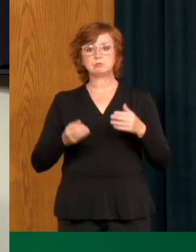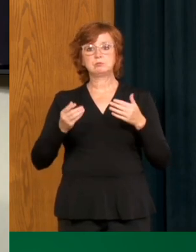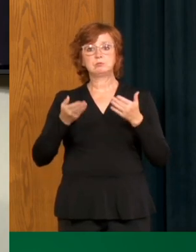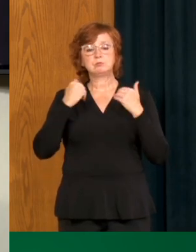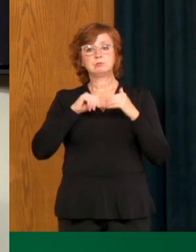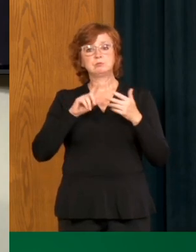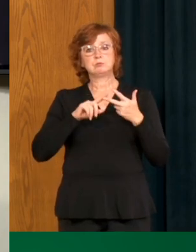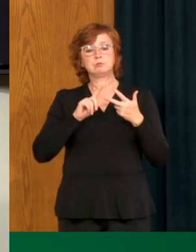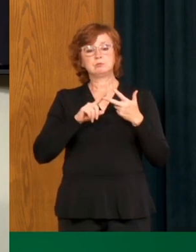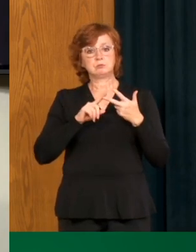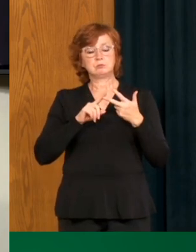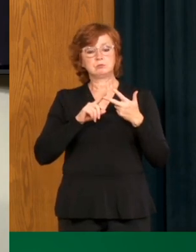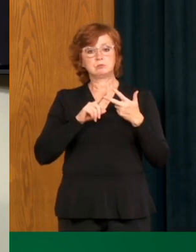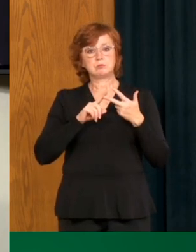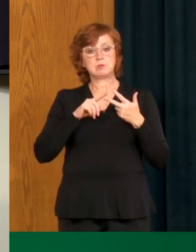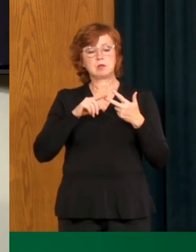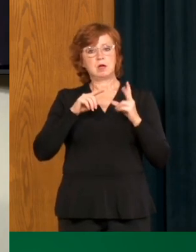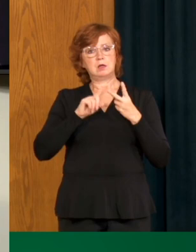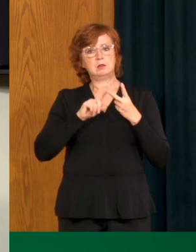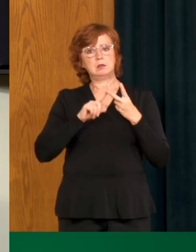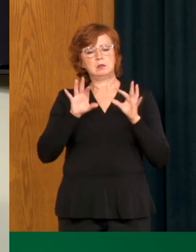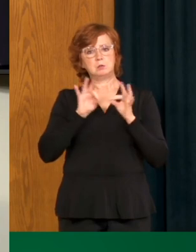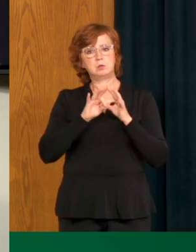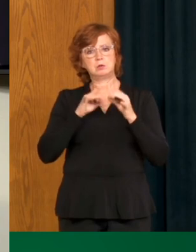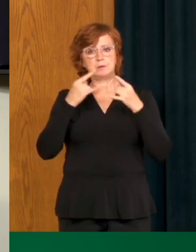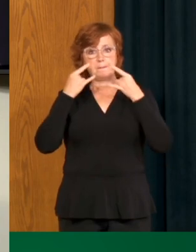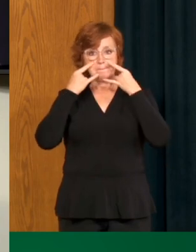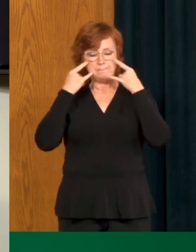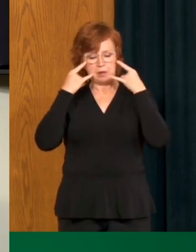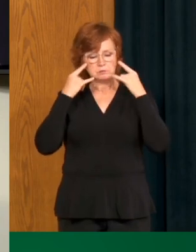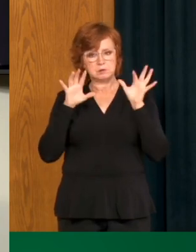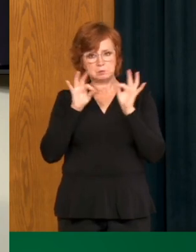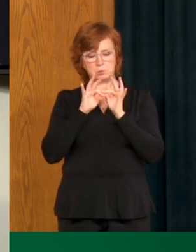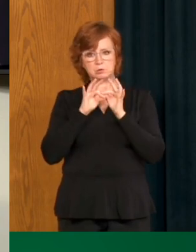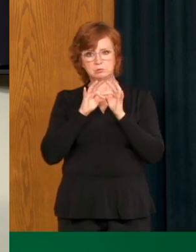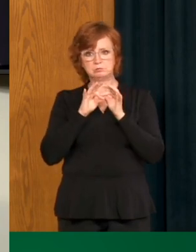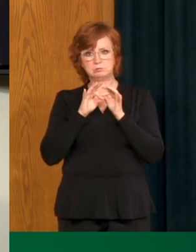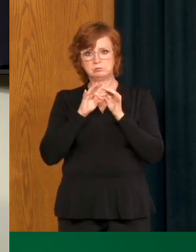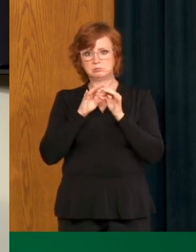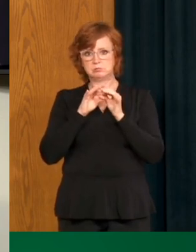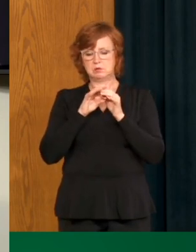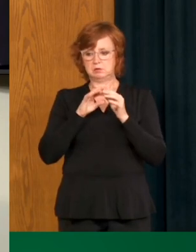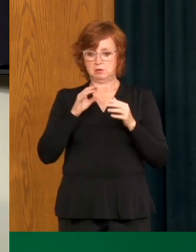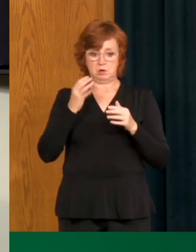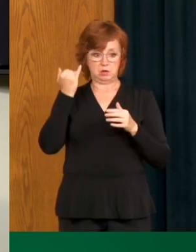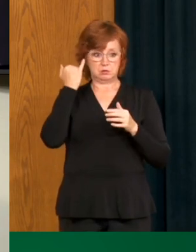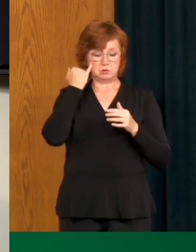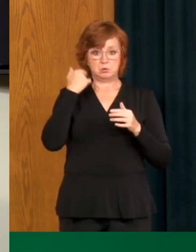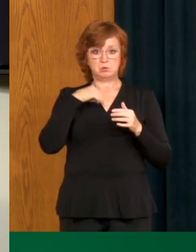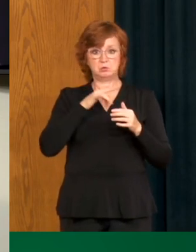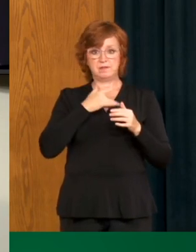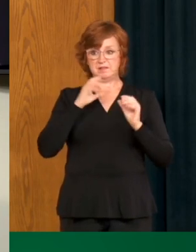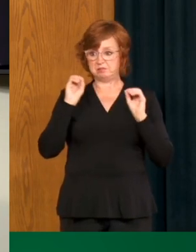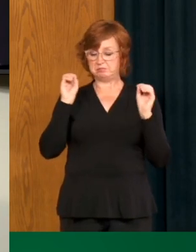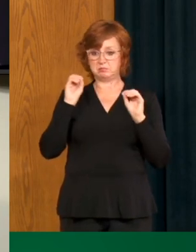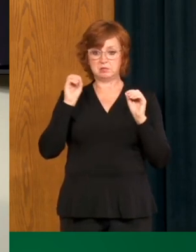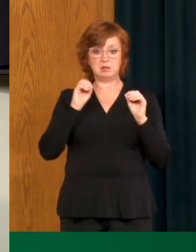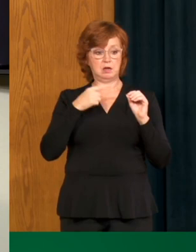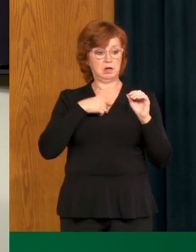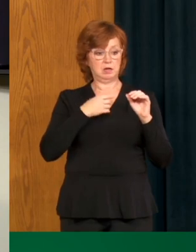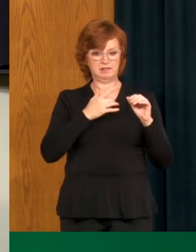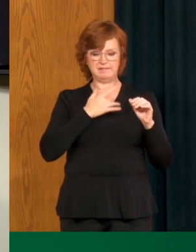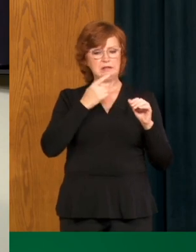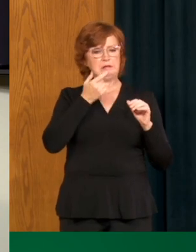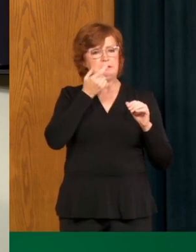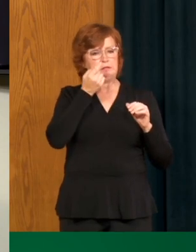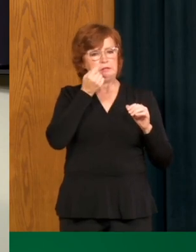mask, you know, transmission does happen. In many cases, when we have mild illness and we isolate at home, we are successful in